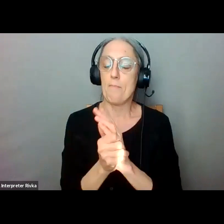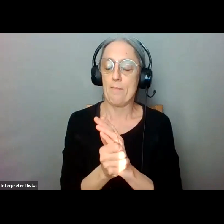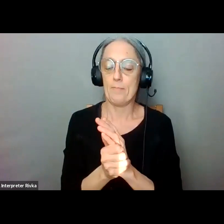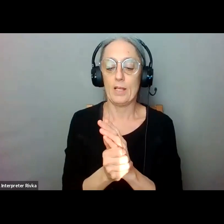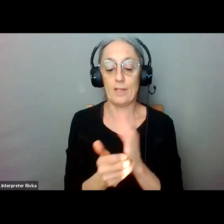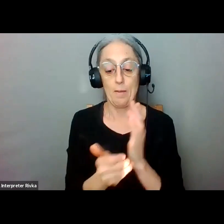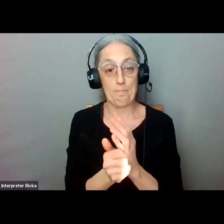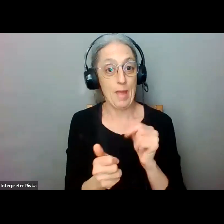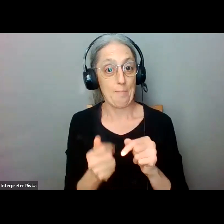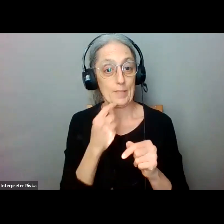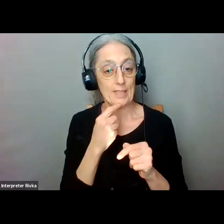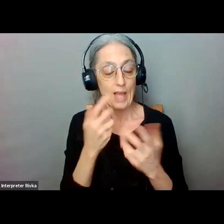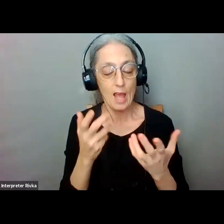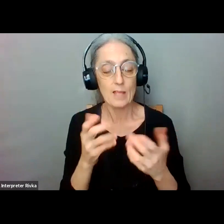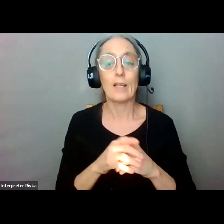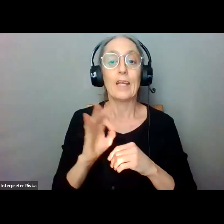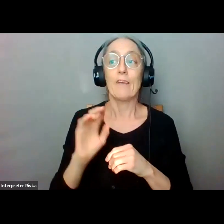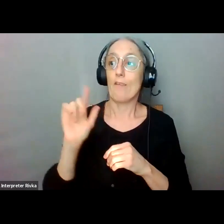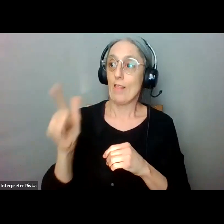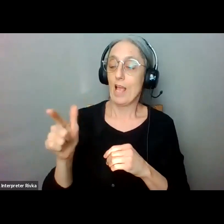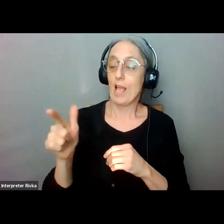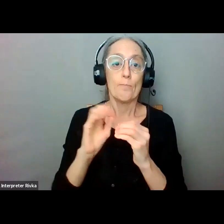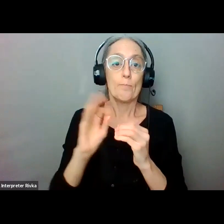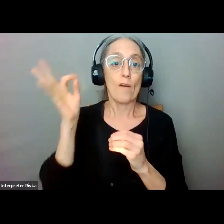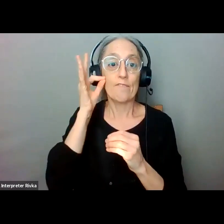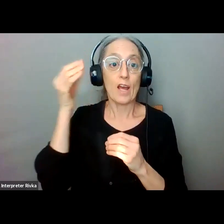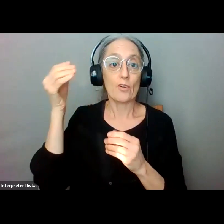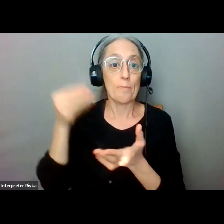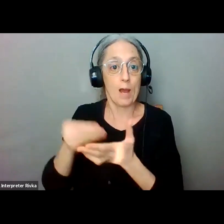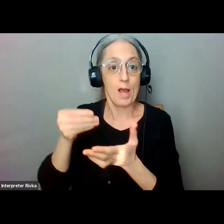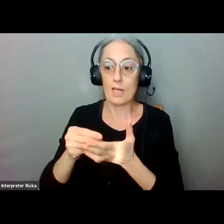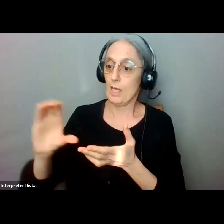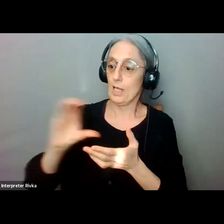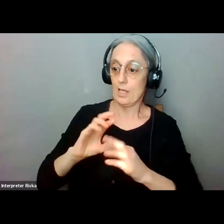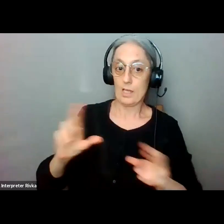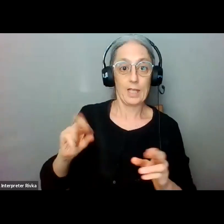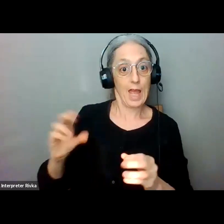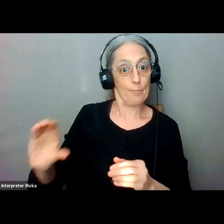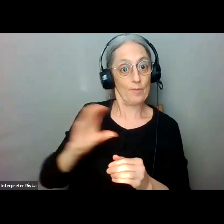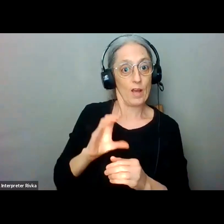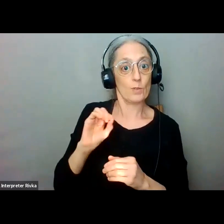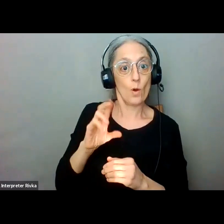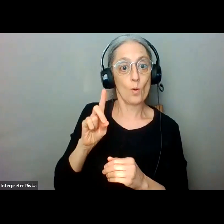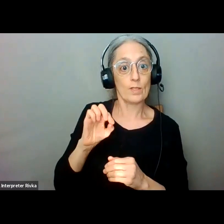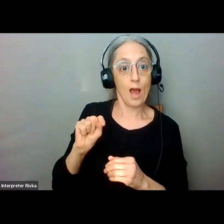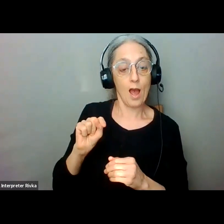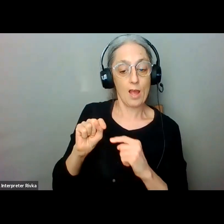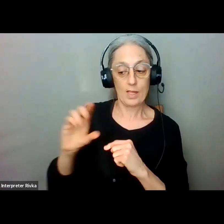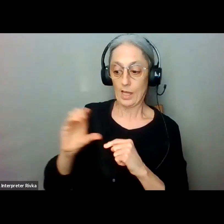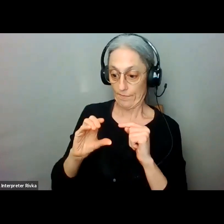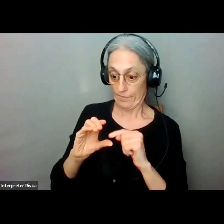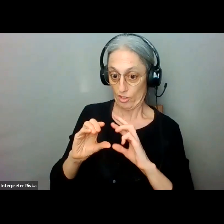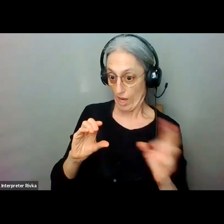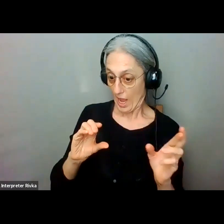uh if more federal funding becomes available um to odot uh that is directed at transit that that will